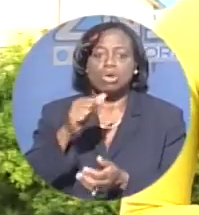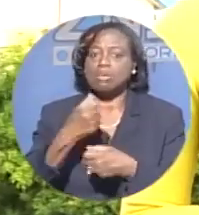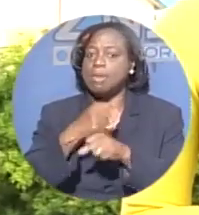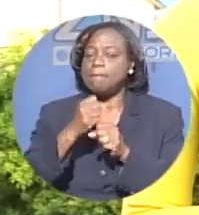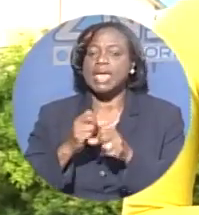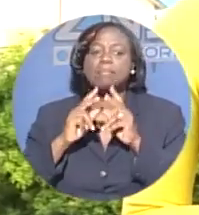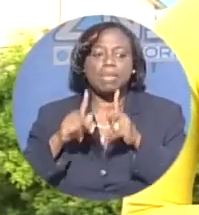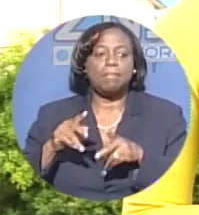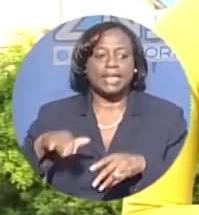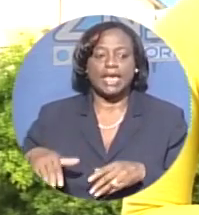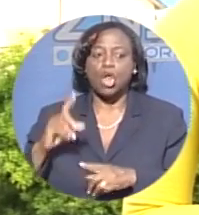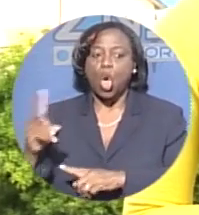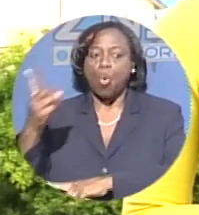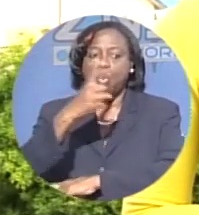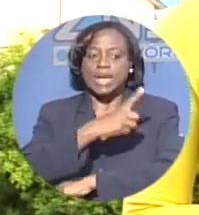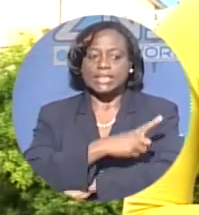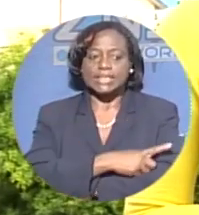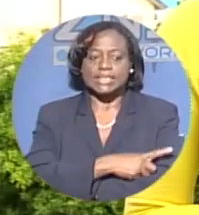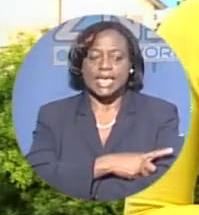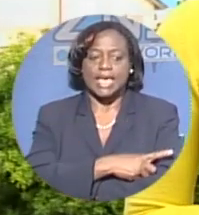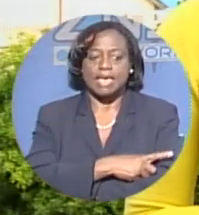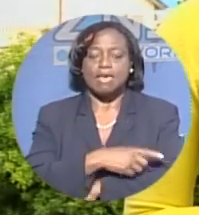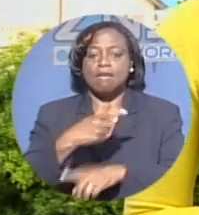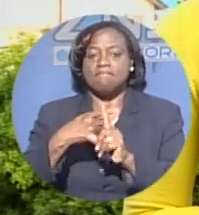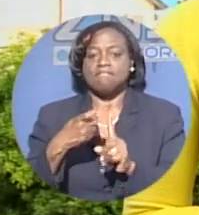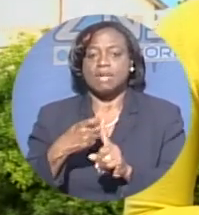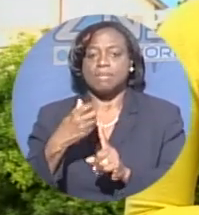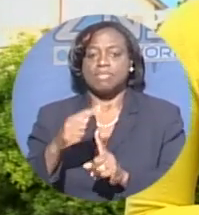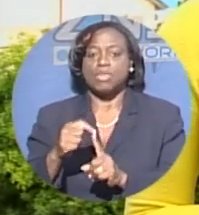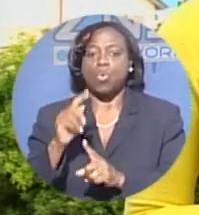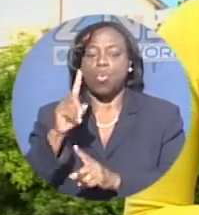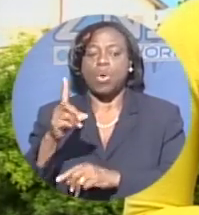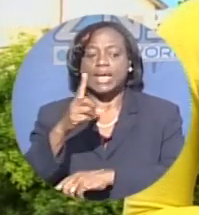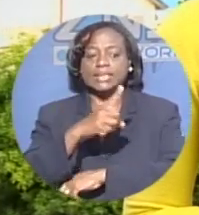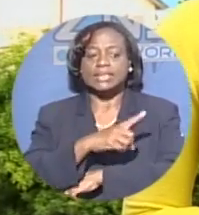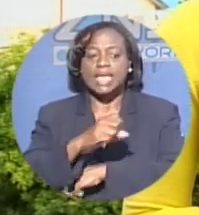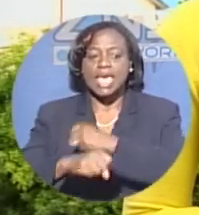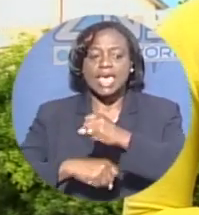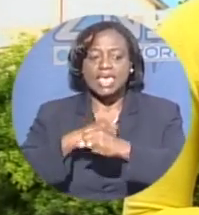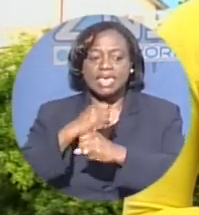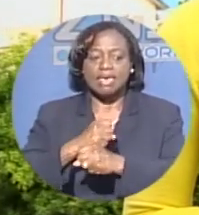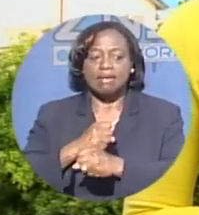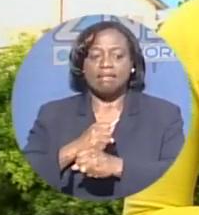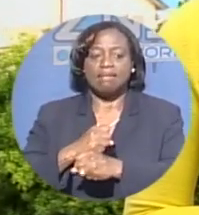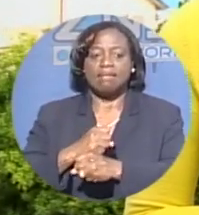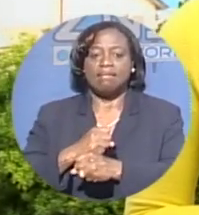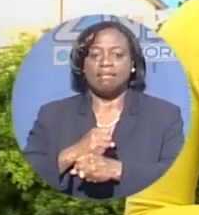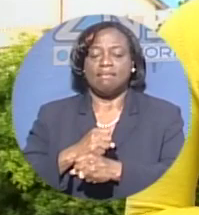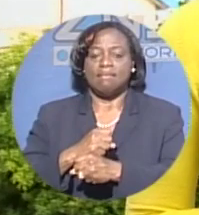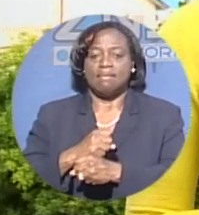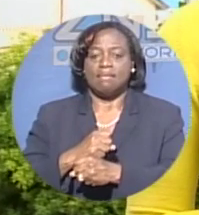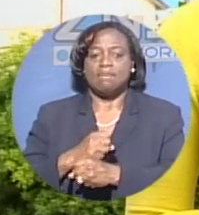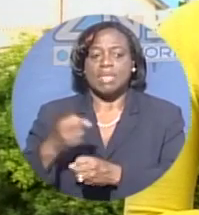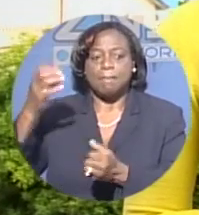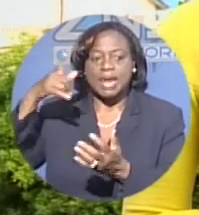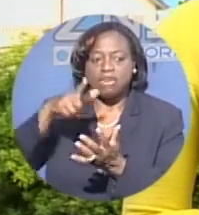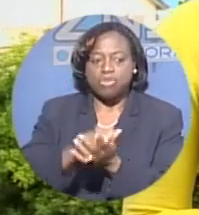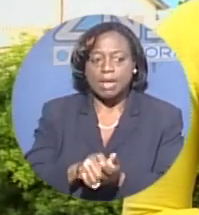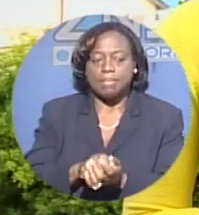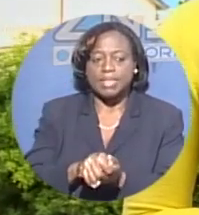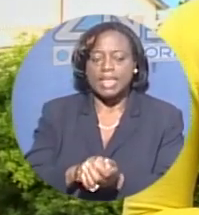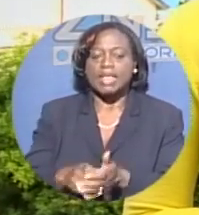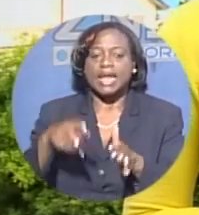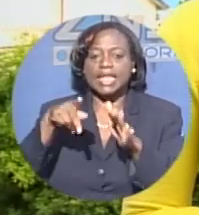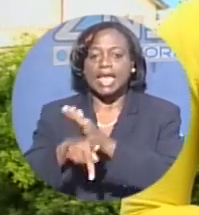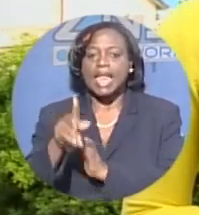A day ahead of the one year anniversary of the tragic October 5, 2010 plane crash that claimed the lives of